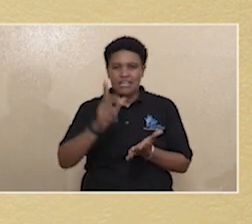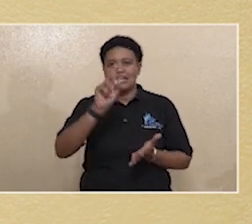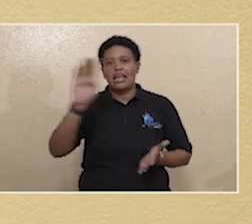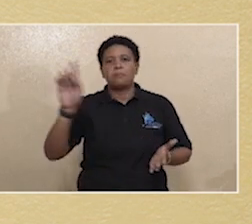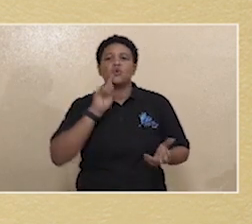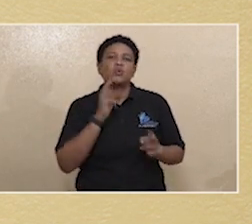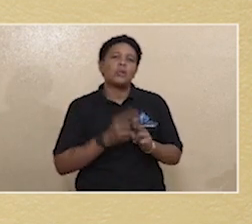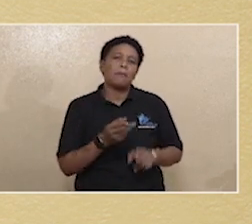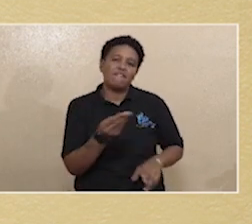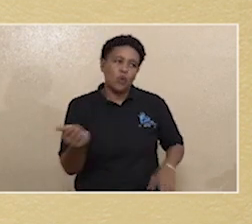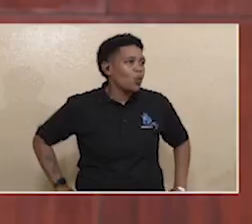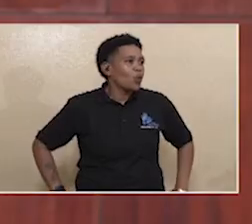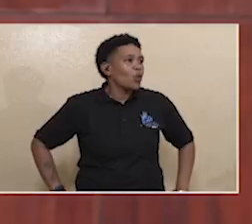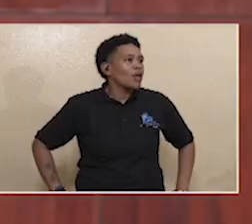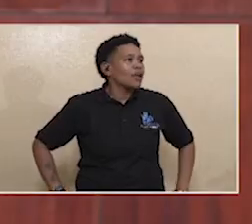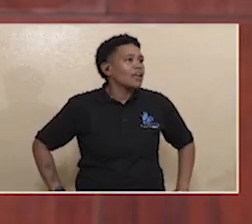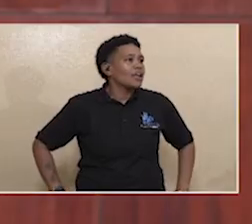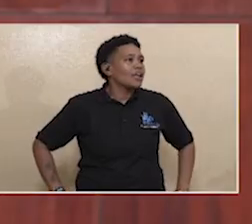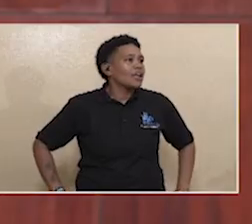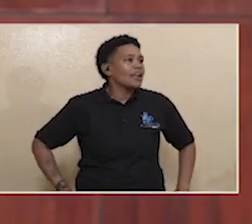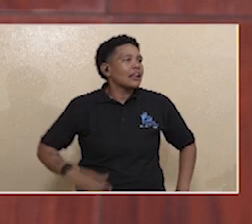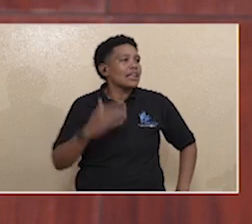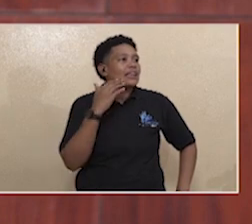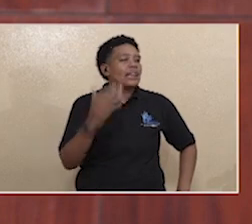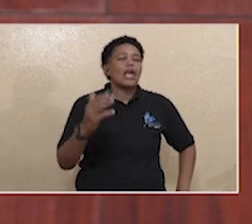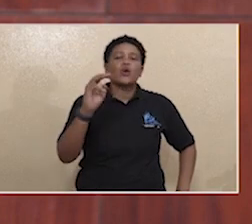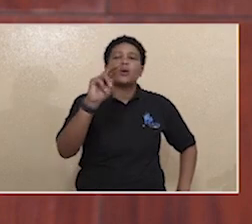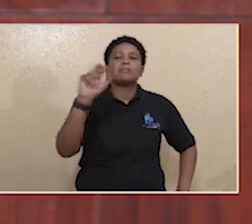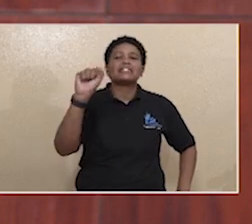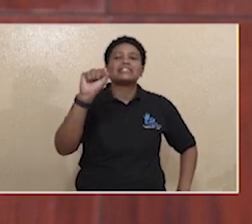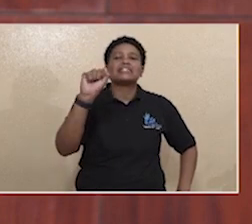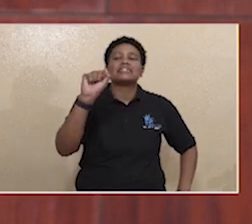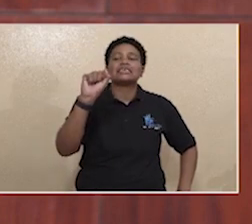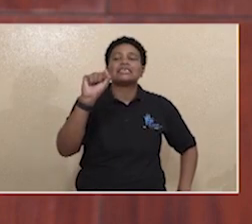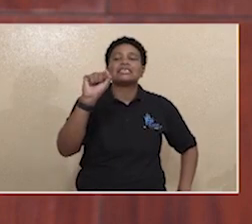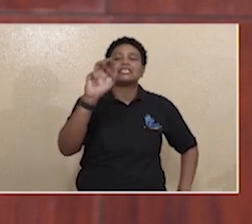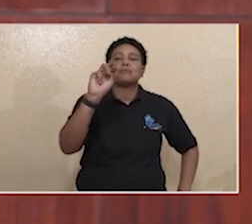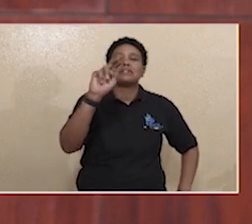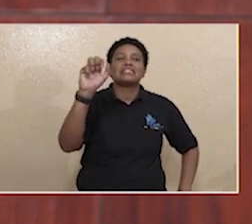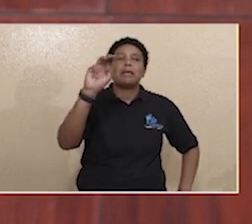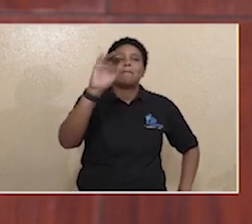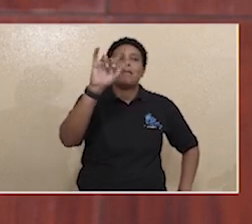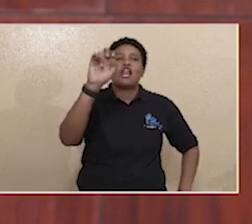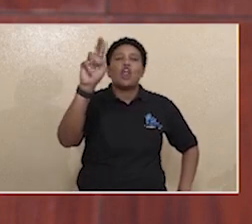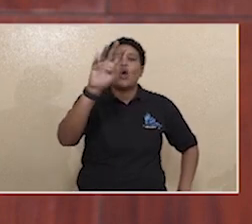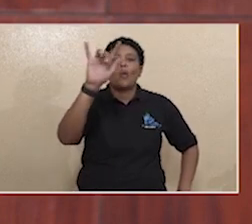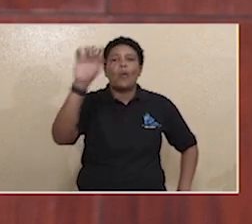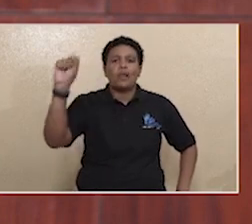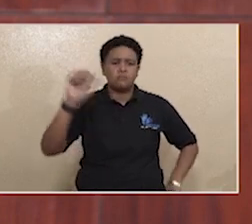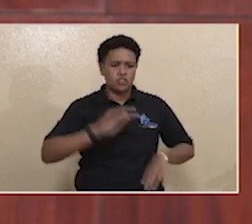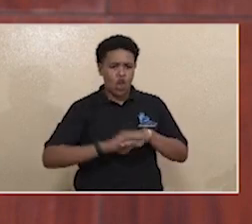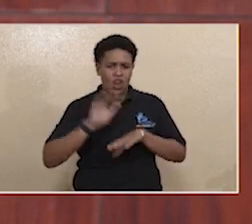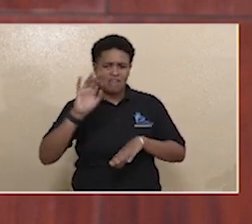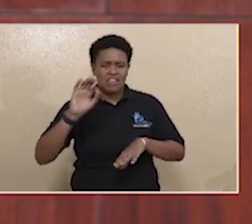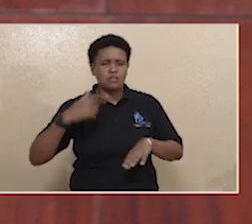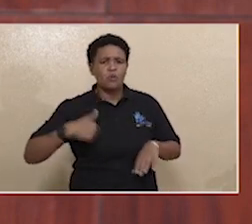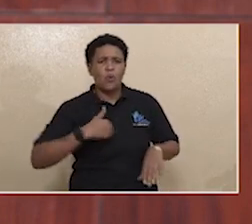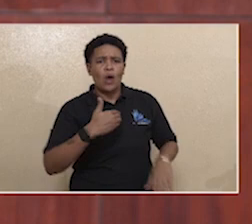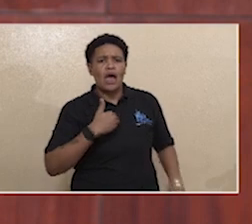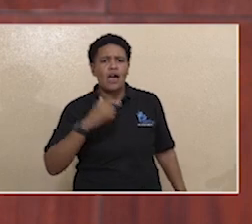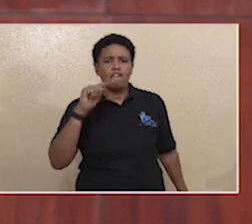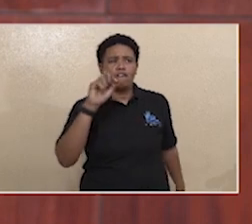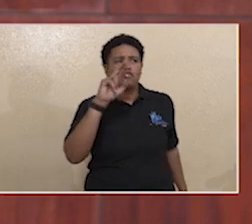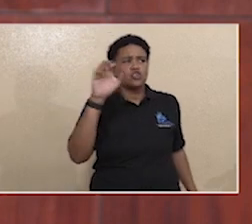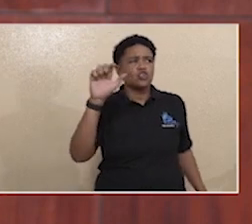to name a few. Thank you so much, Mrs. Miller-Williams. And also on Facebook, we have George Don